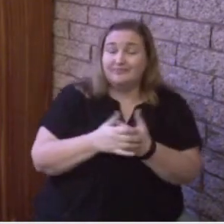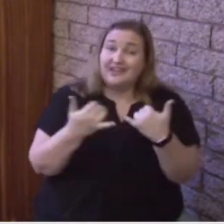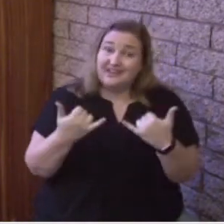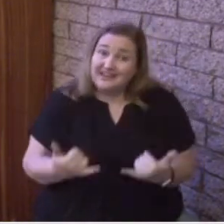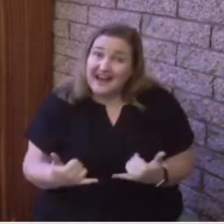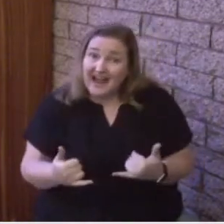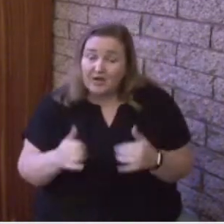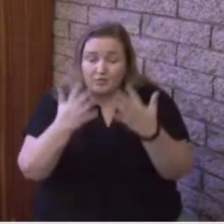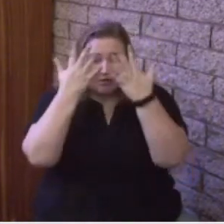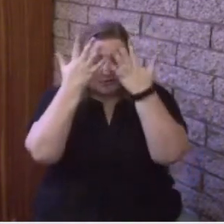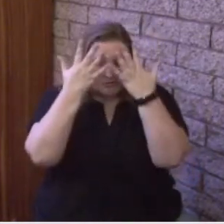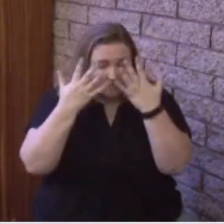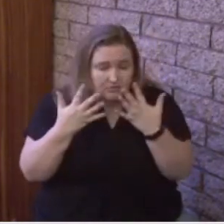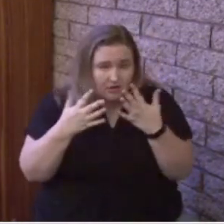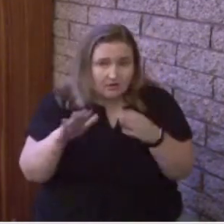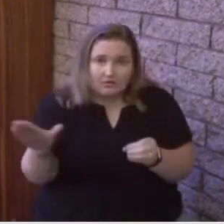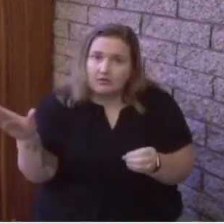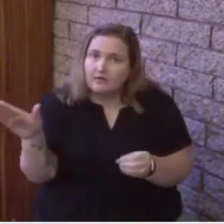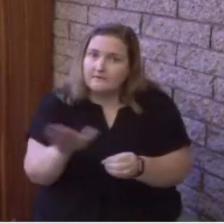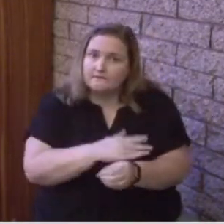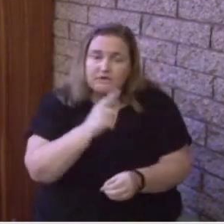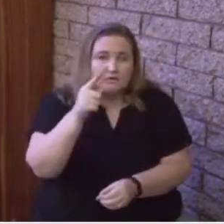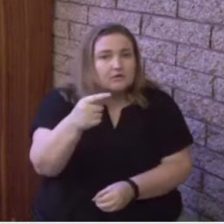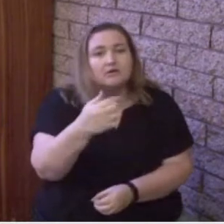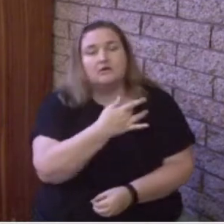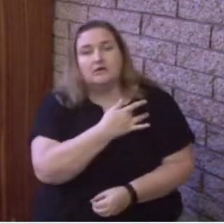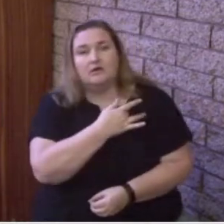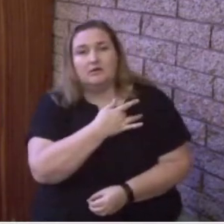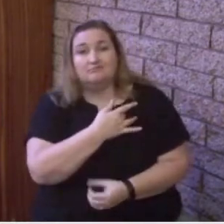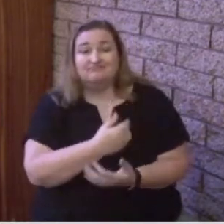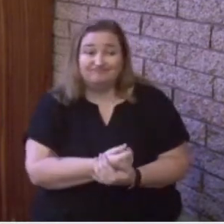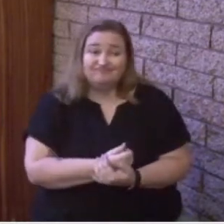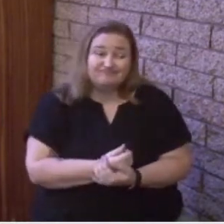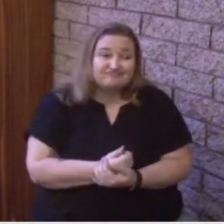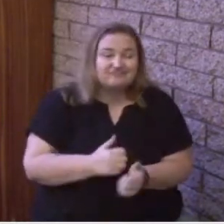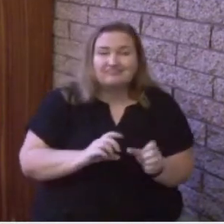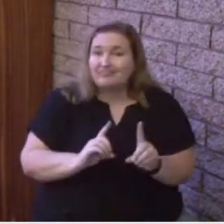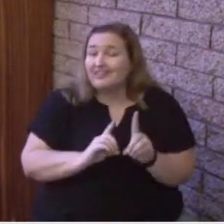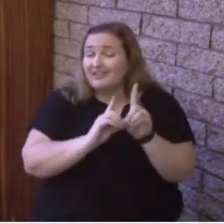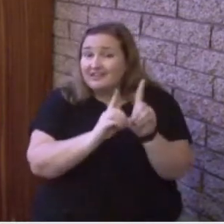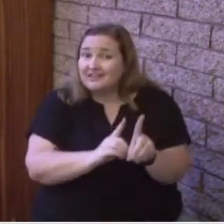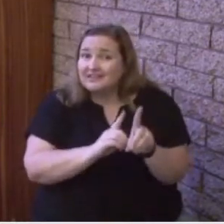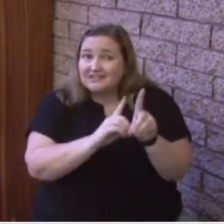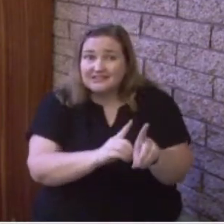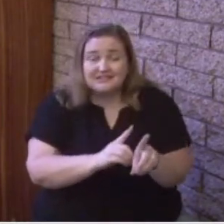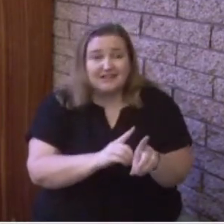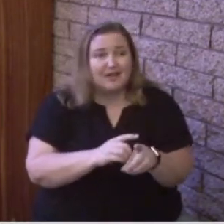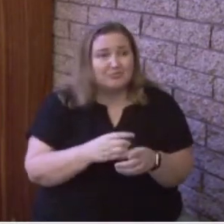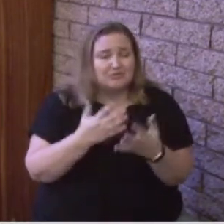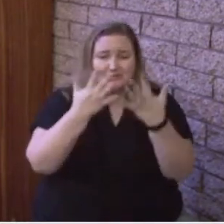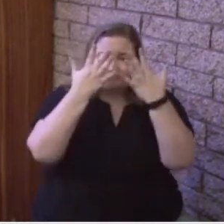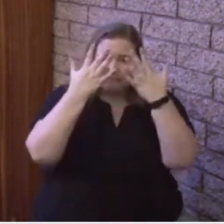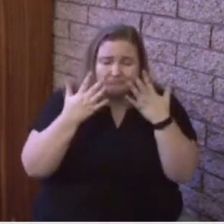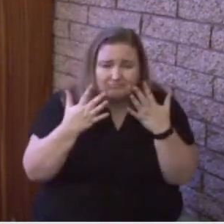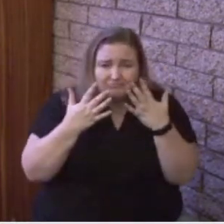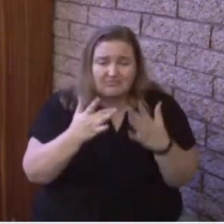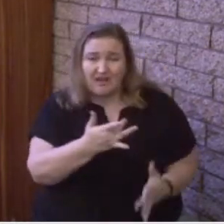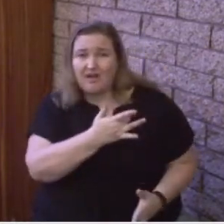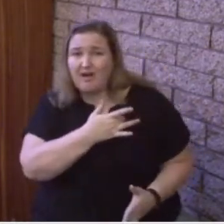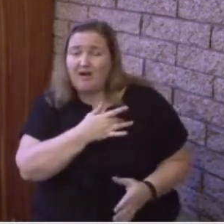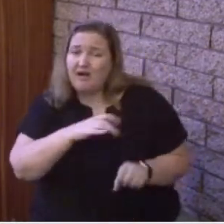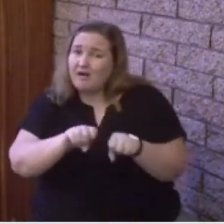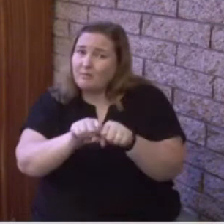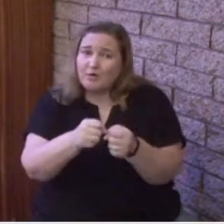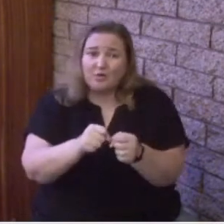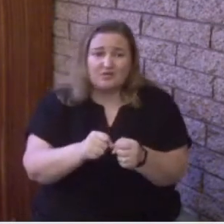See, the disciples are upset. They know Jesus is now going to leave them. And they are heartbroken. They don't know what's going on, even